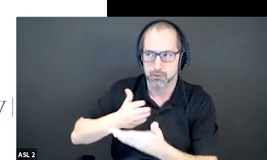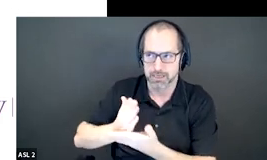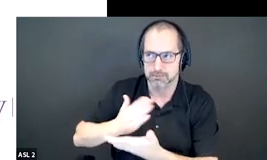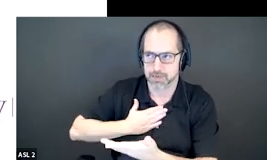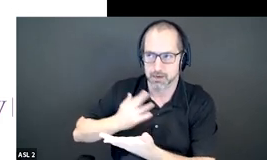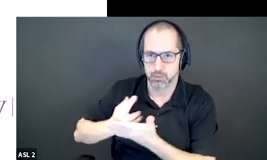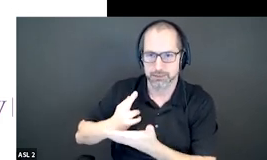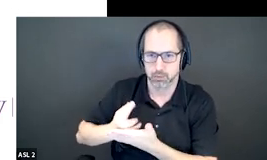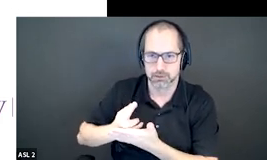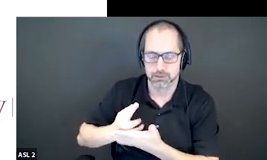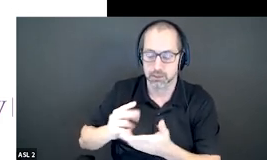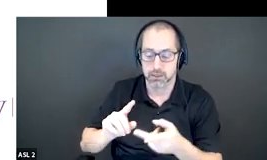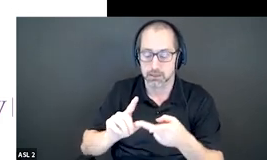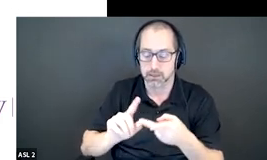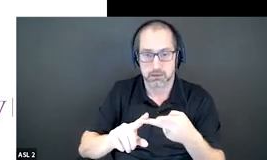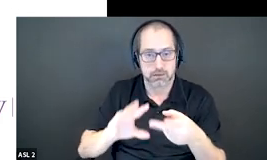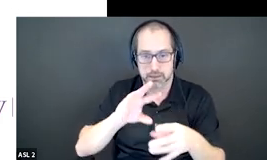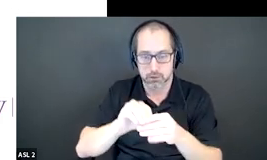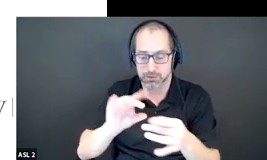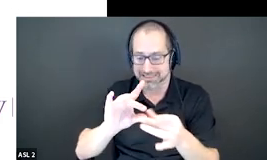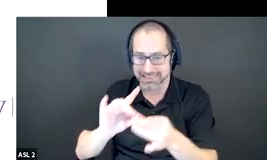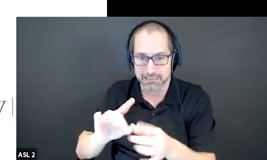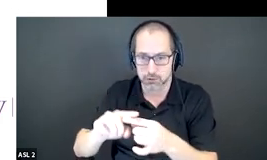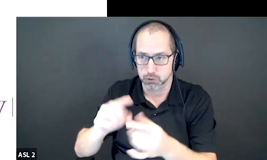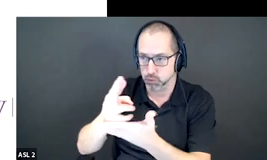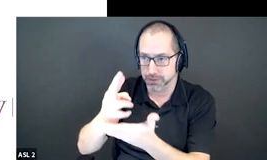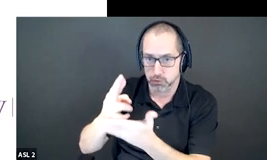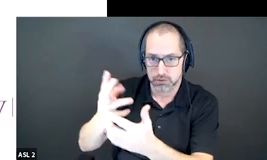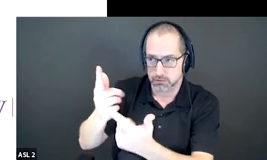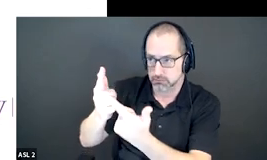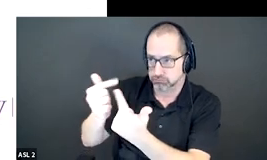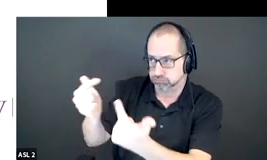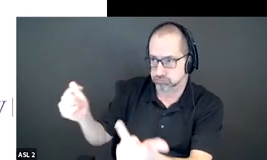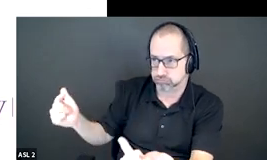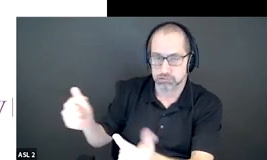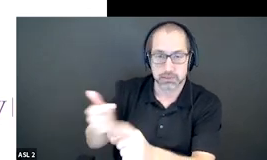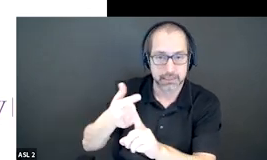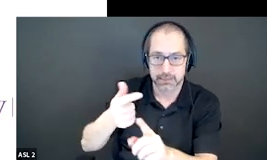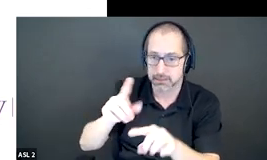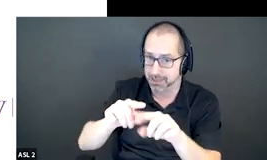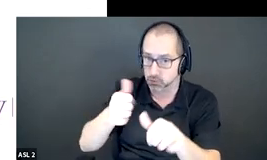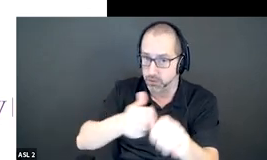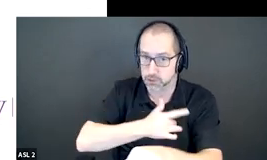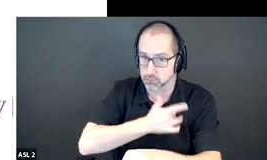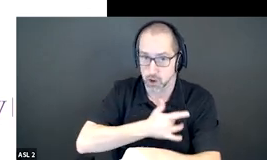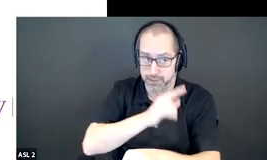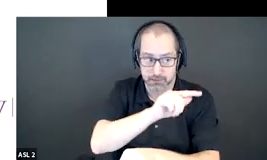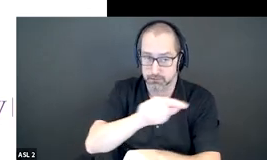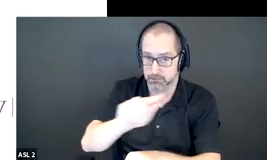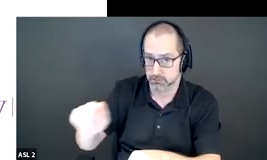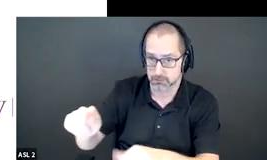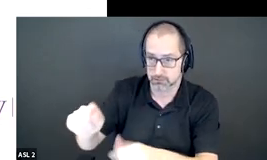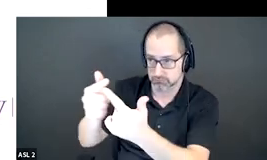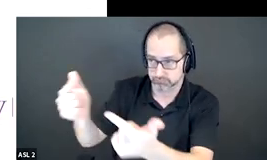tool includes links to various resources depending on different provinces and it also